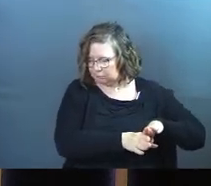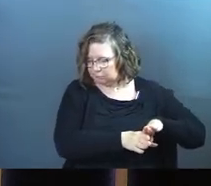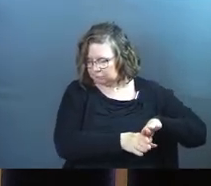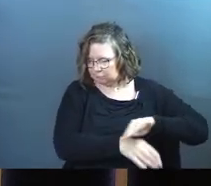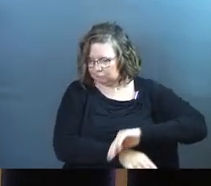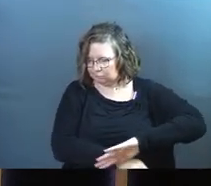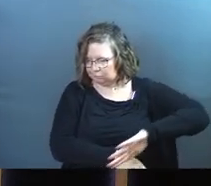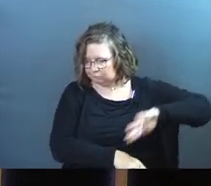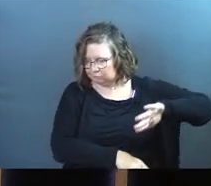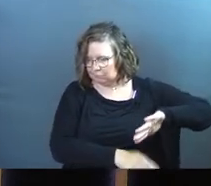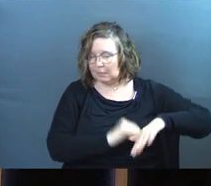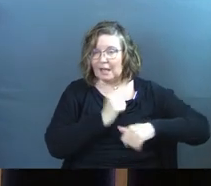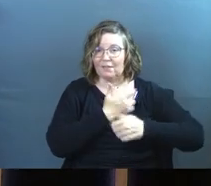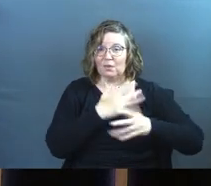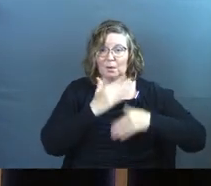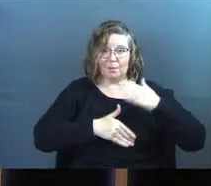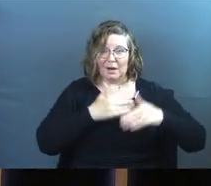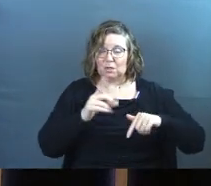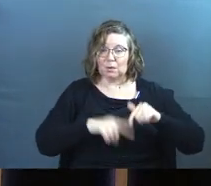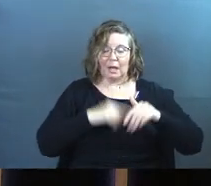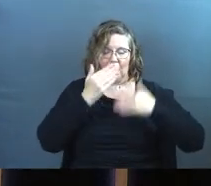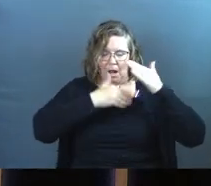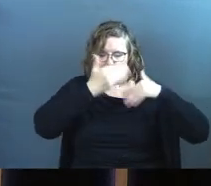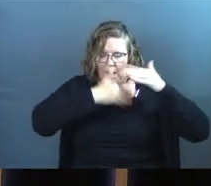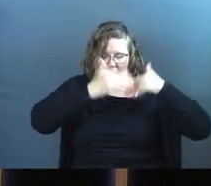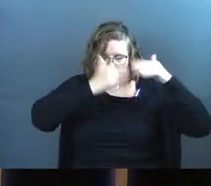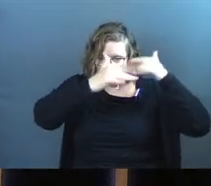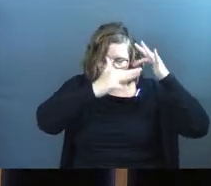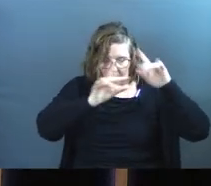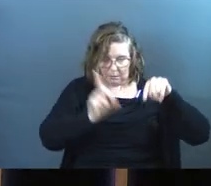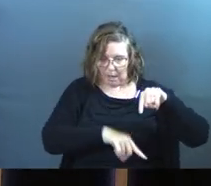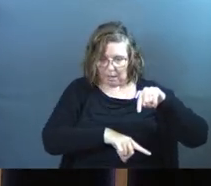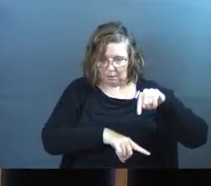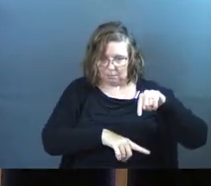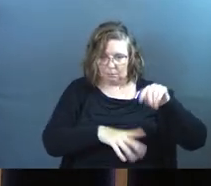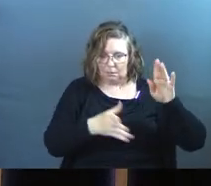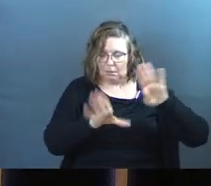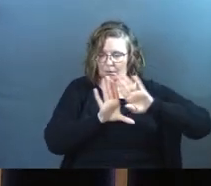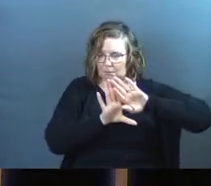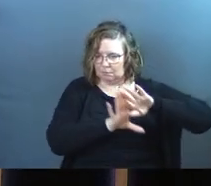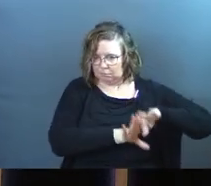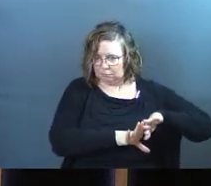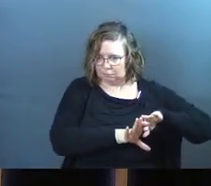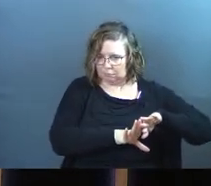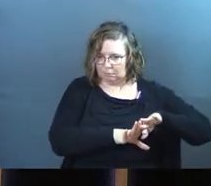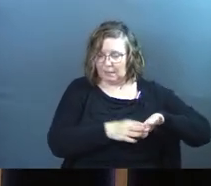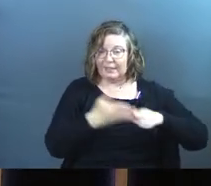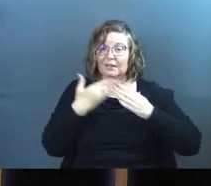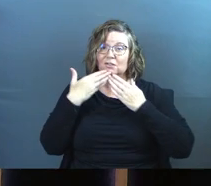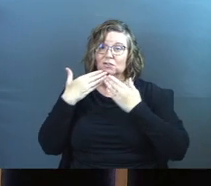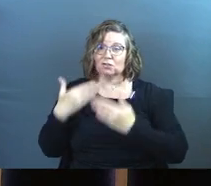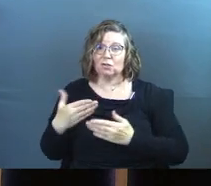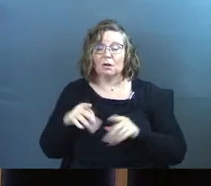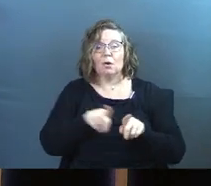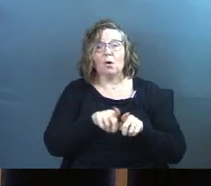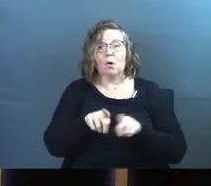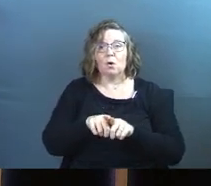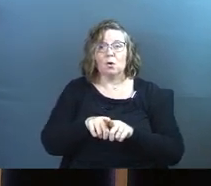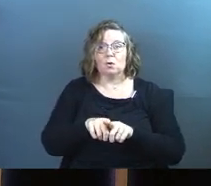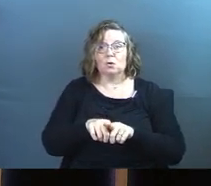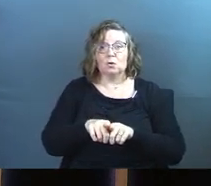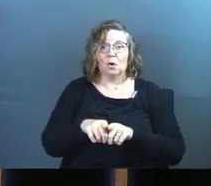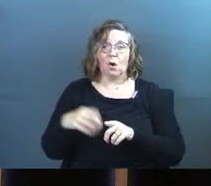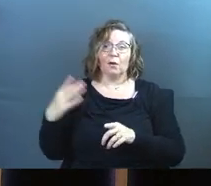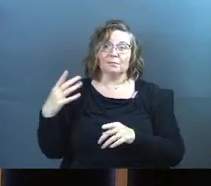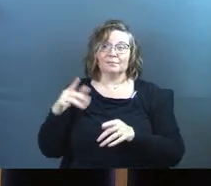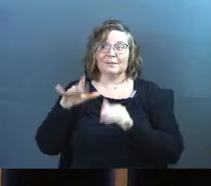stuff that you need to process. You can't process it all. You shut all that down and it's good. You also shut down all the